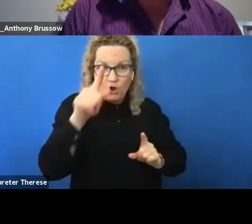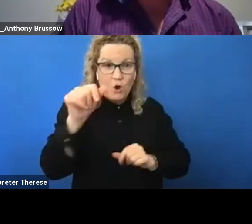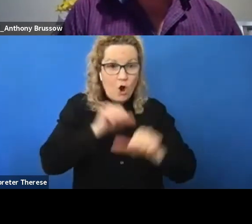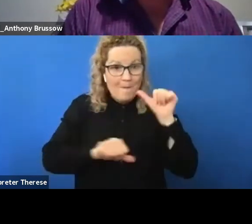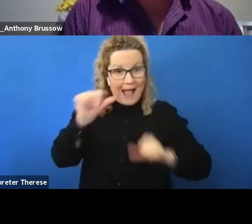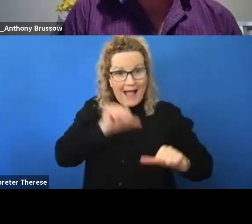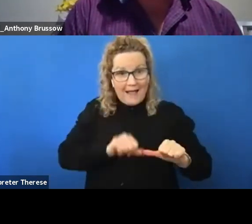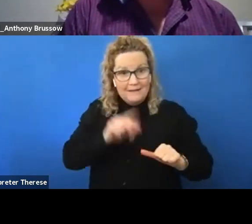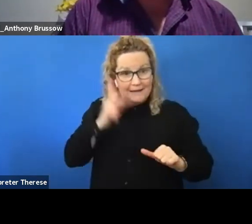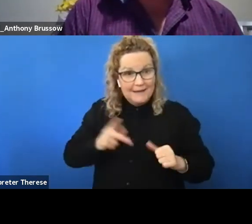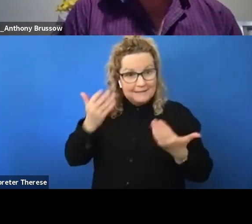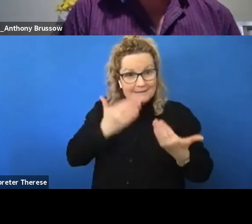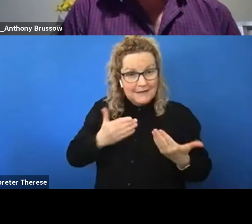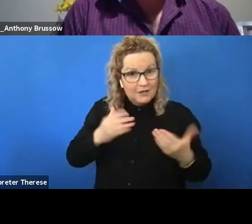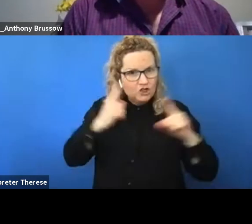again?